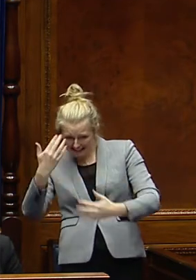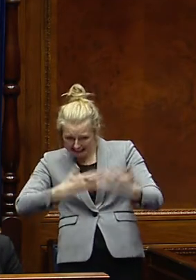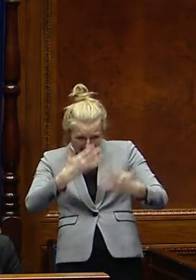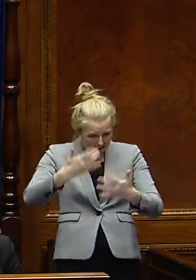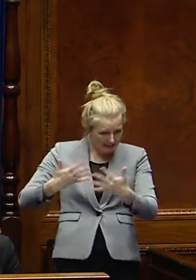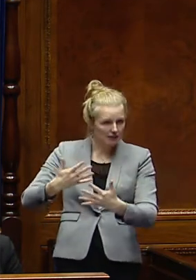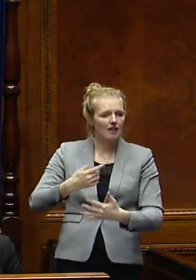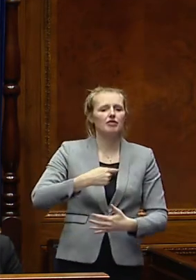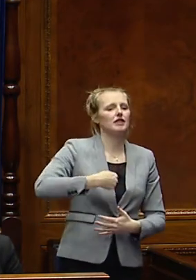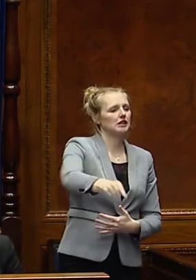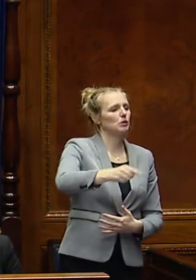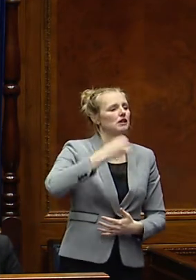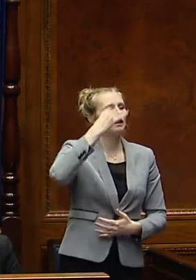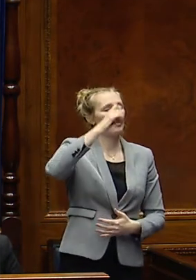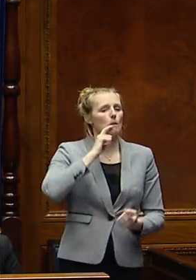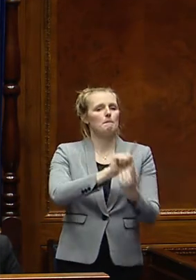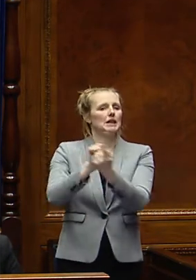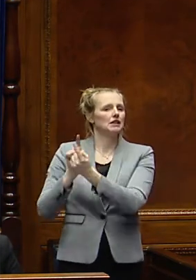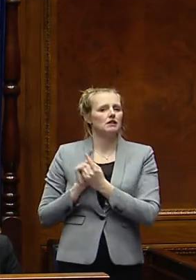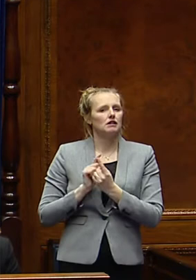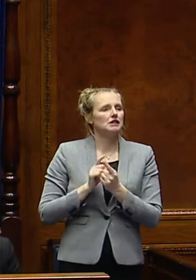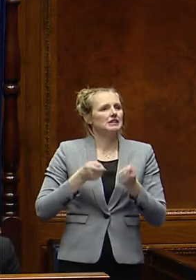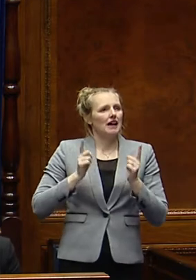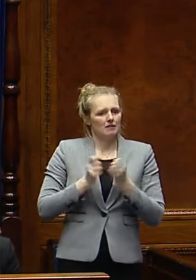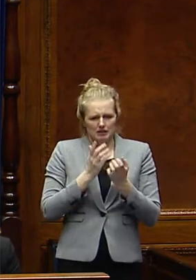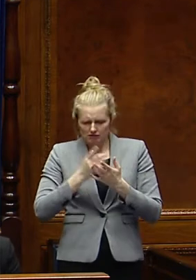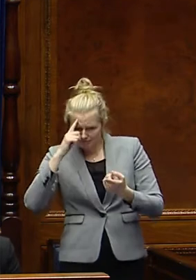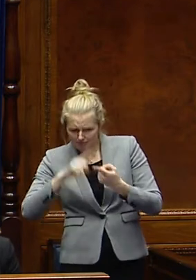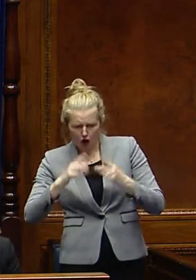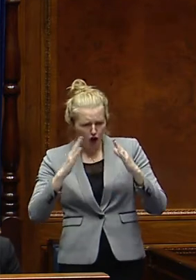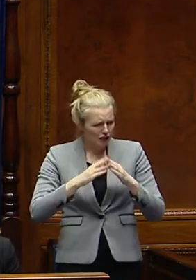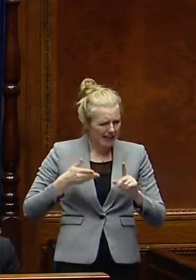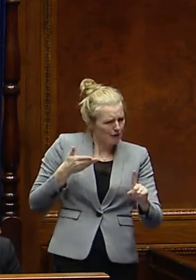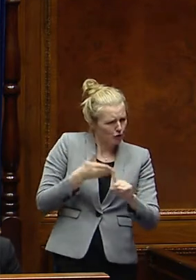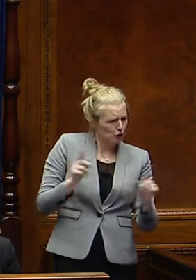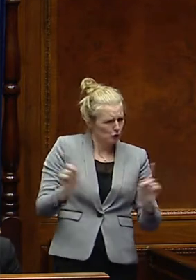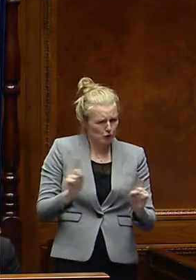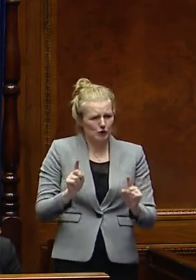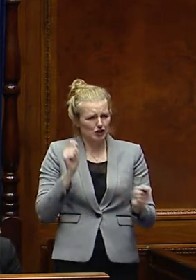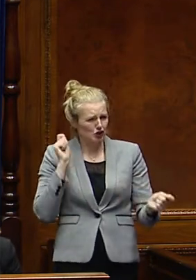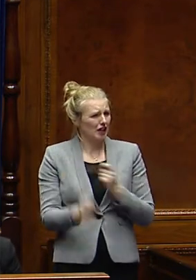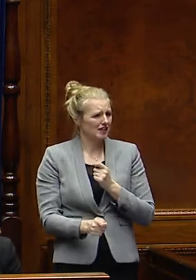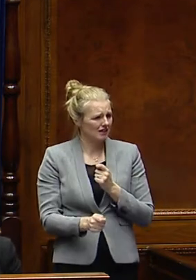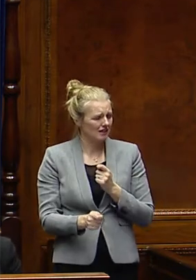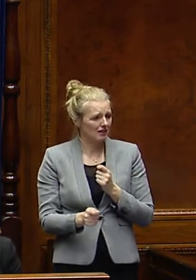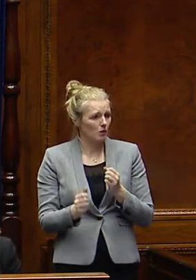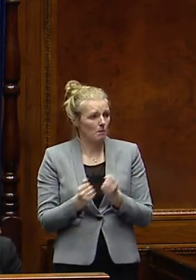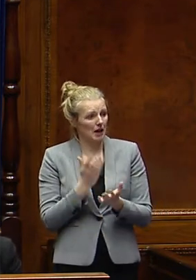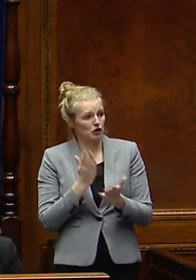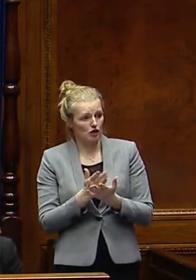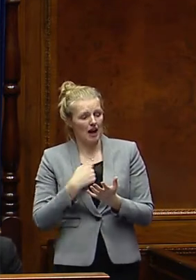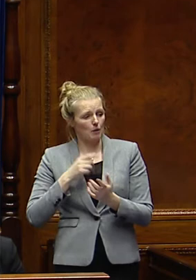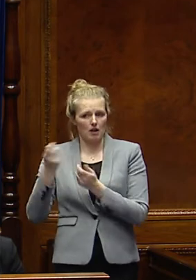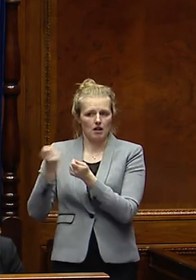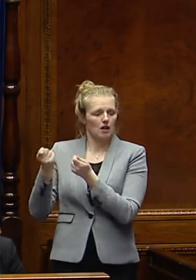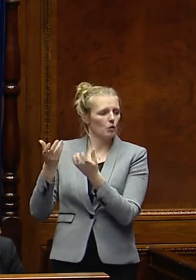again this week and next week as we firm up our housing approach and policy in the time ahead. Indeed, I will engage with the Minister directly